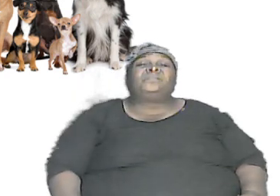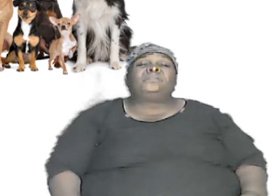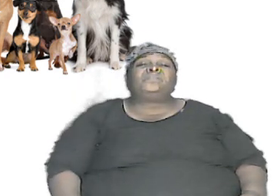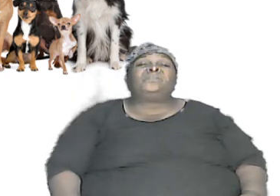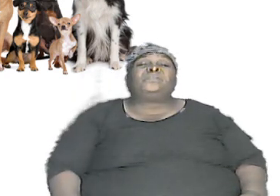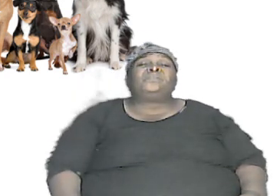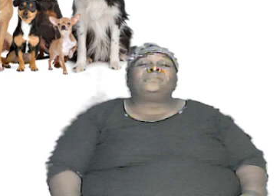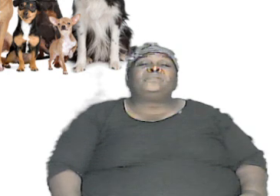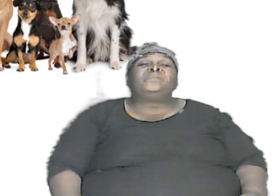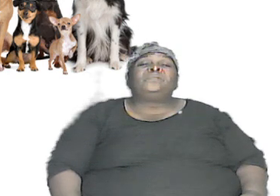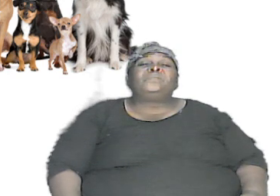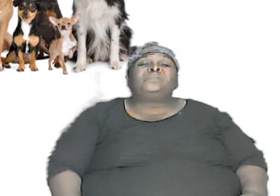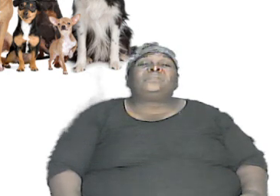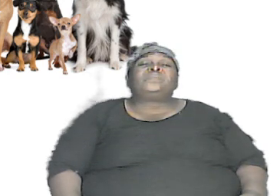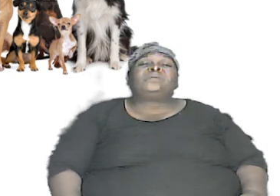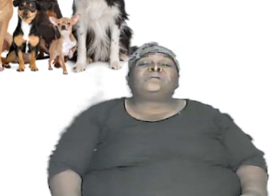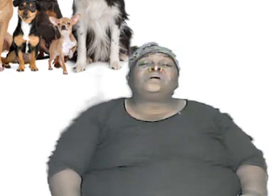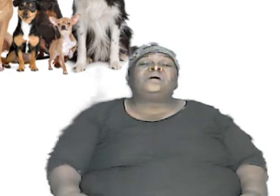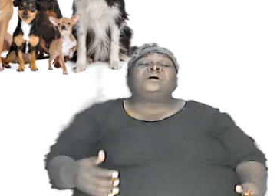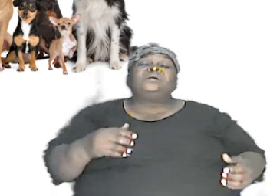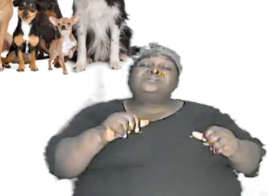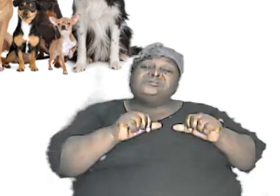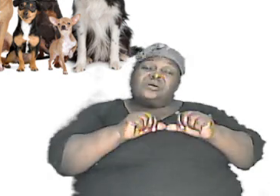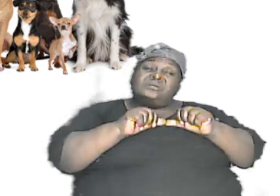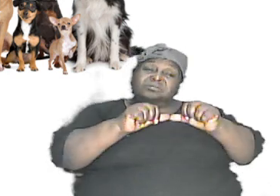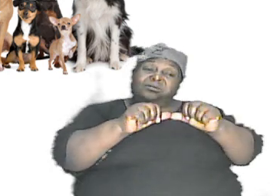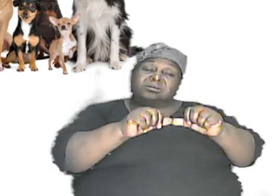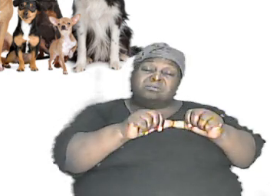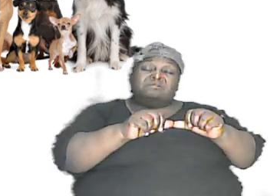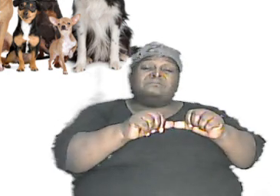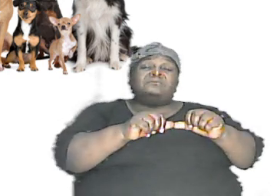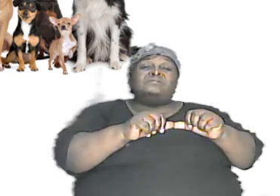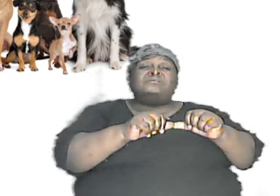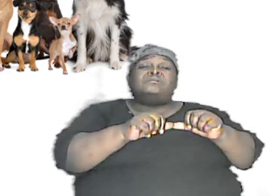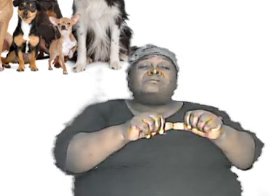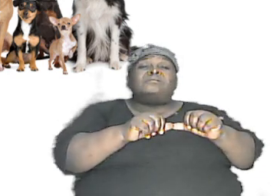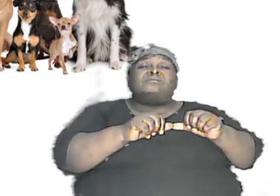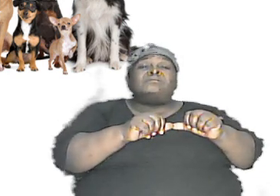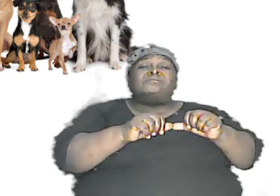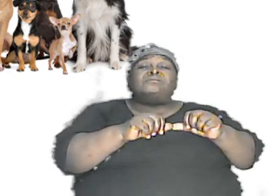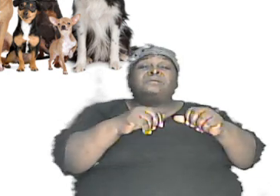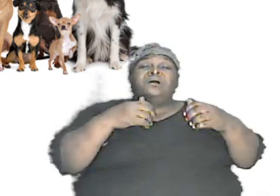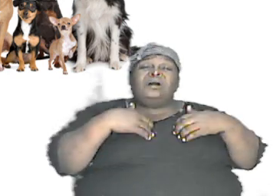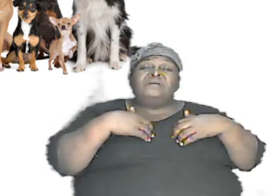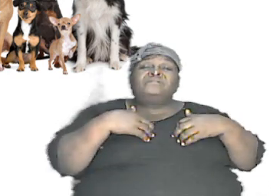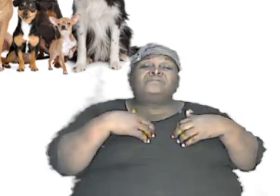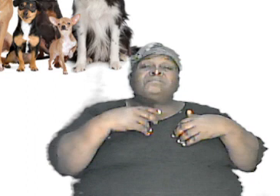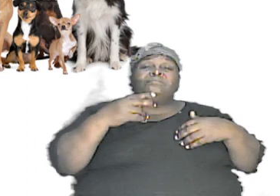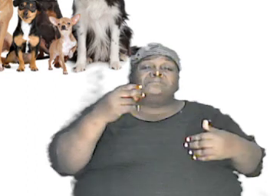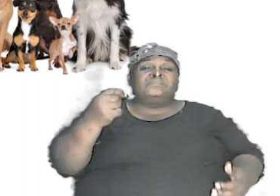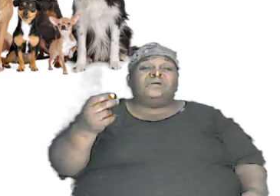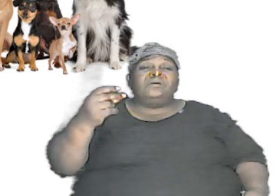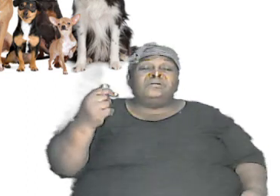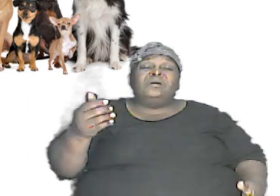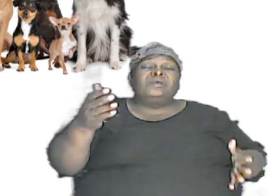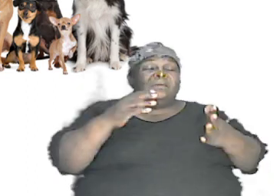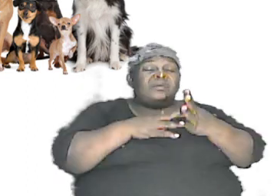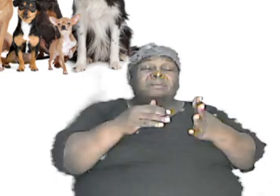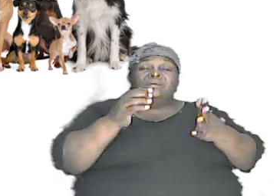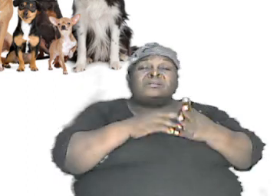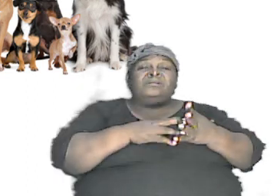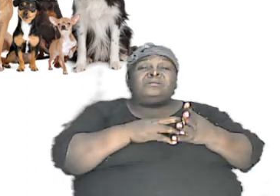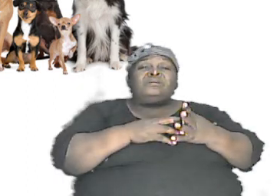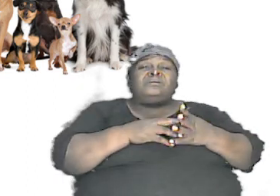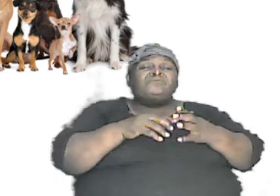his wife as they continue to mate and over time look at what happened you have